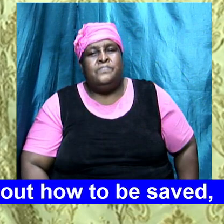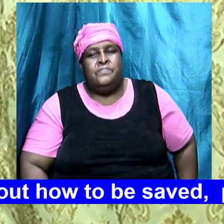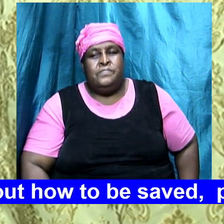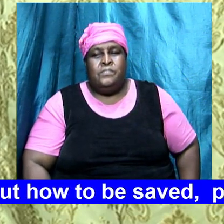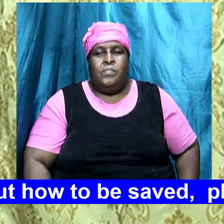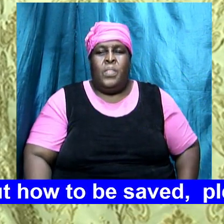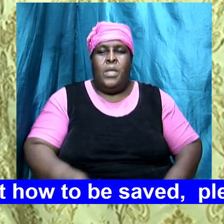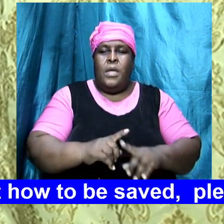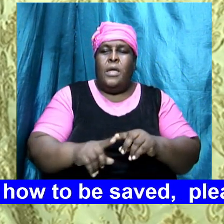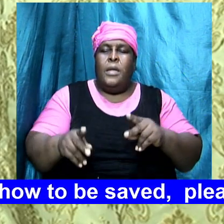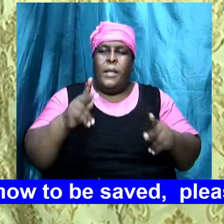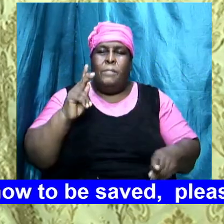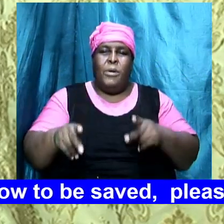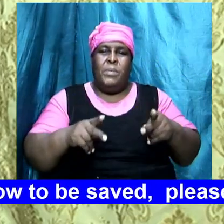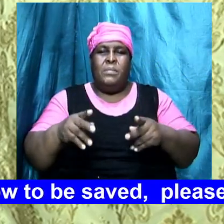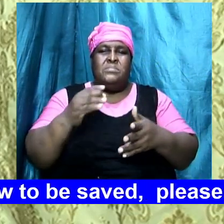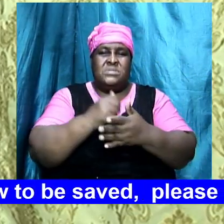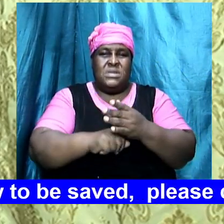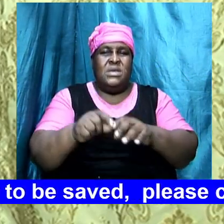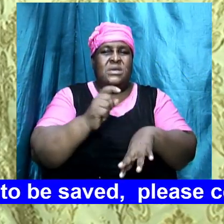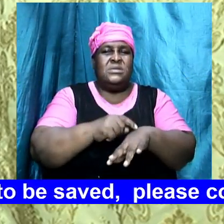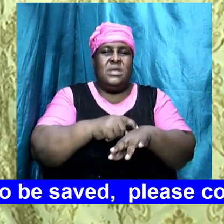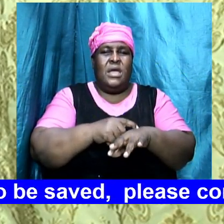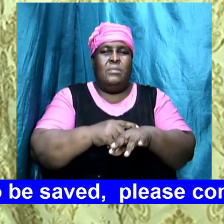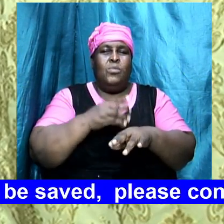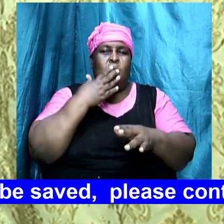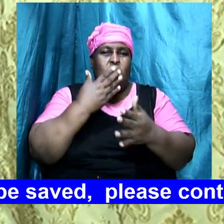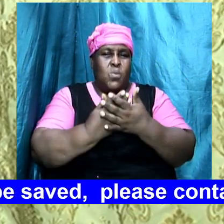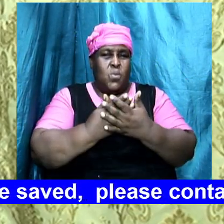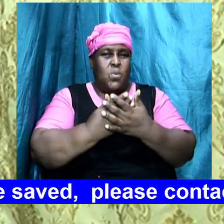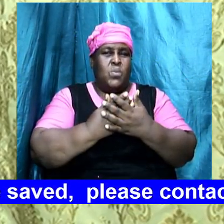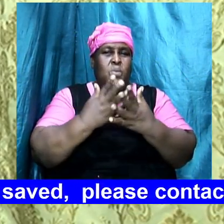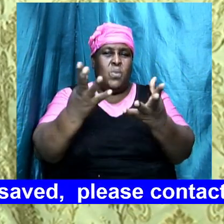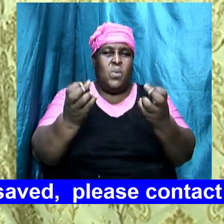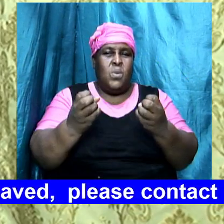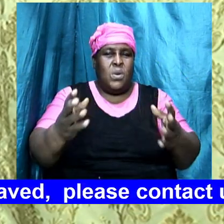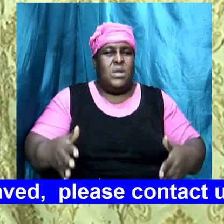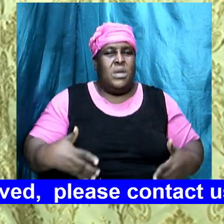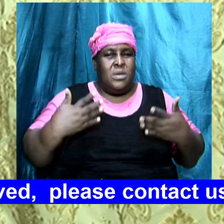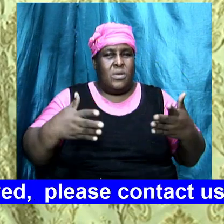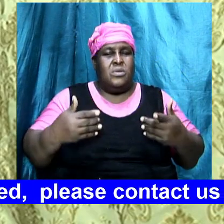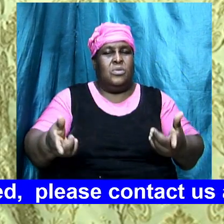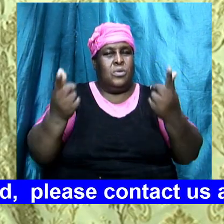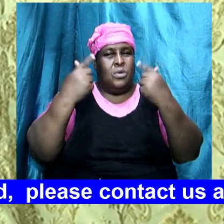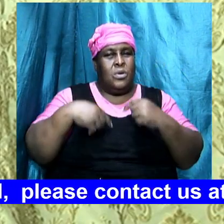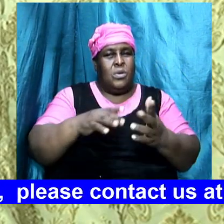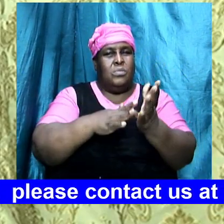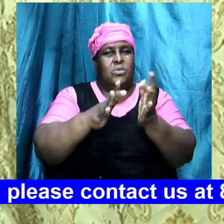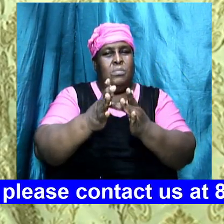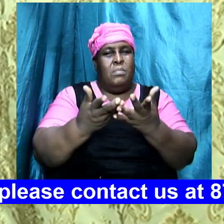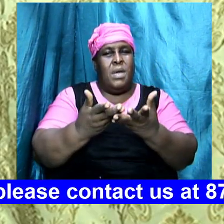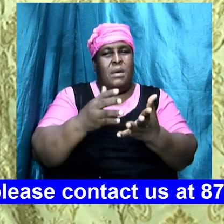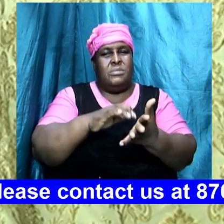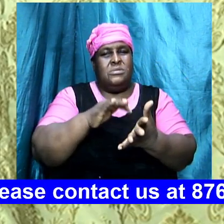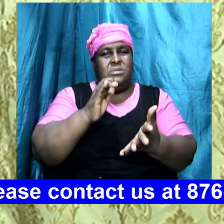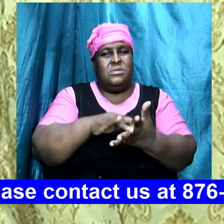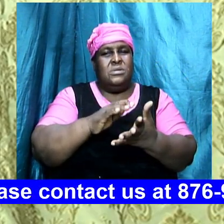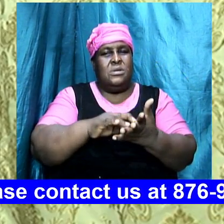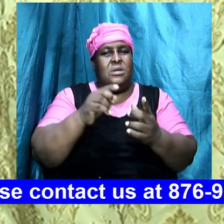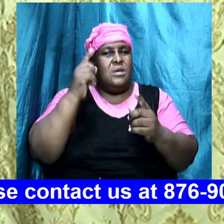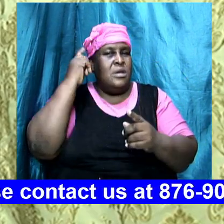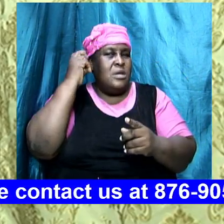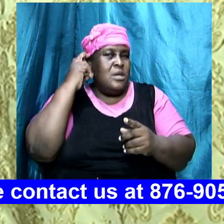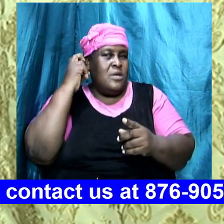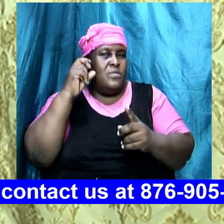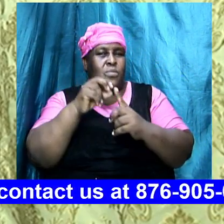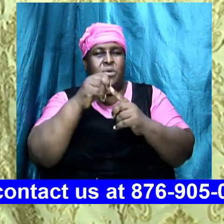what people must take the time out is good and we want to encourage folks to come to Bible study to hear what the word of God says and not just